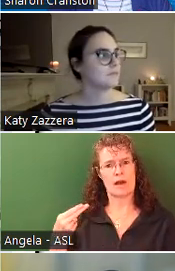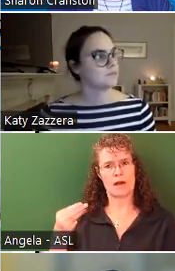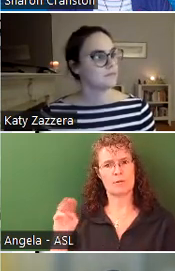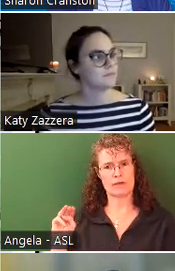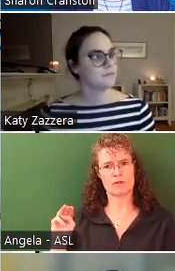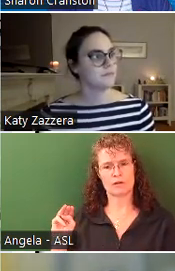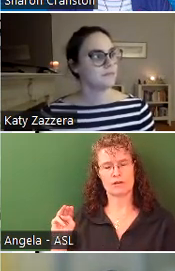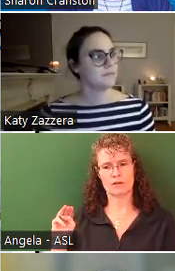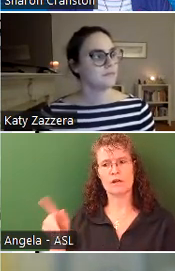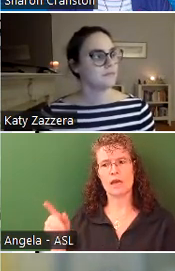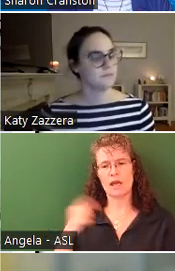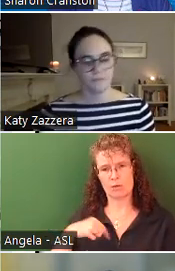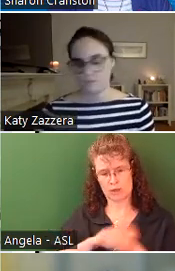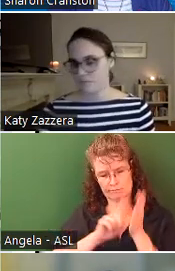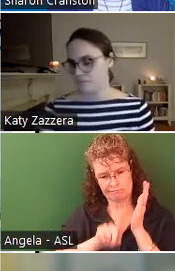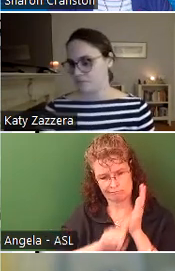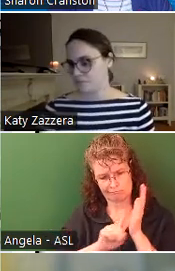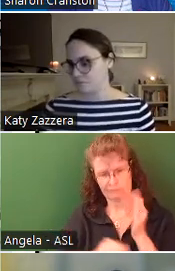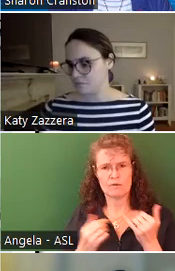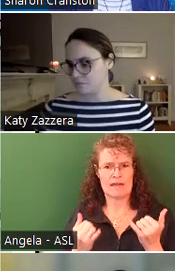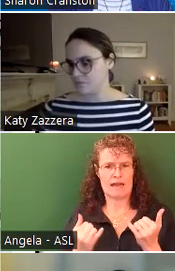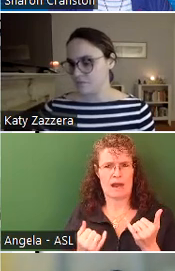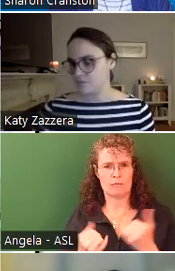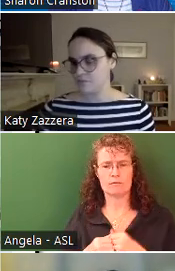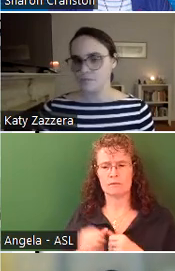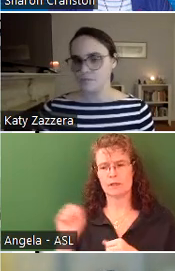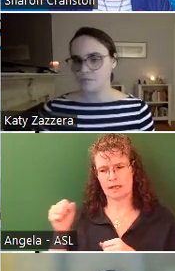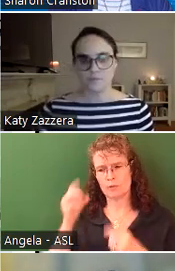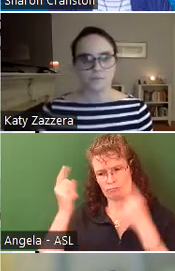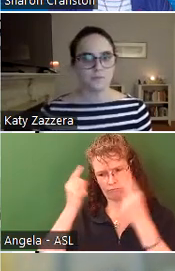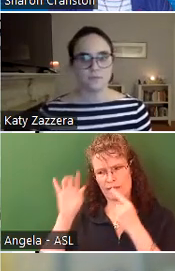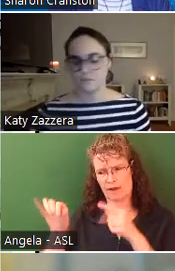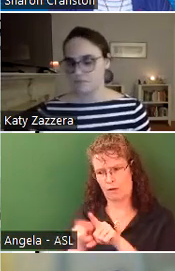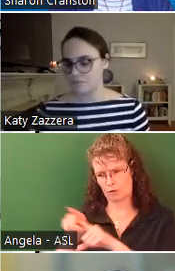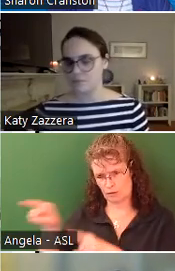are working through them now. So, yes, we are taking that into consideration.